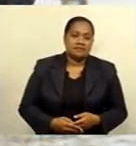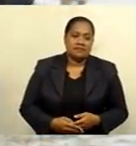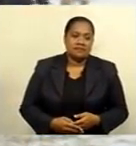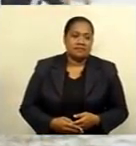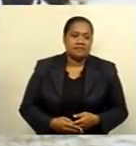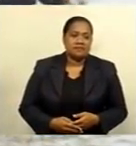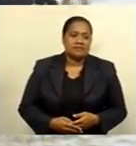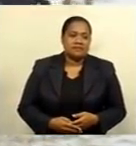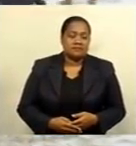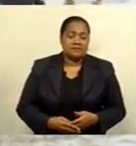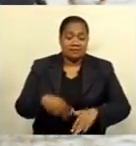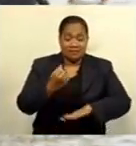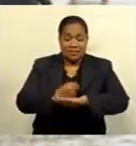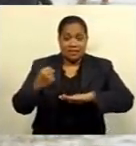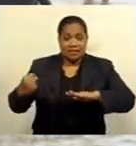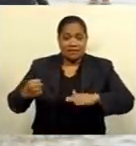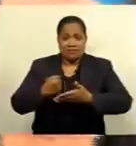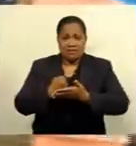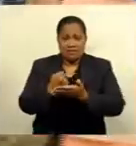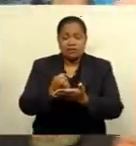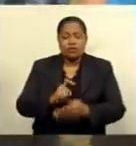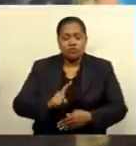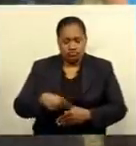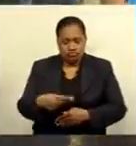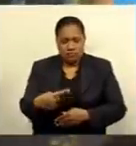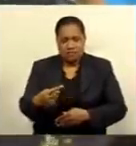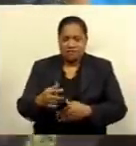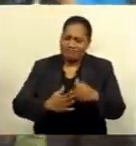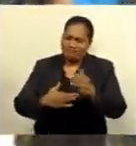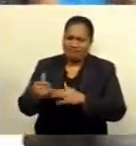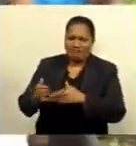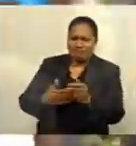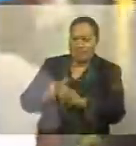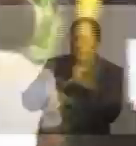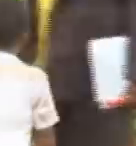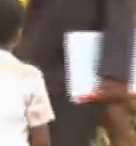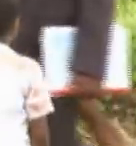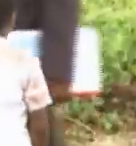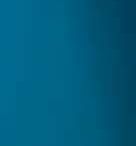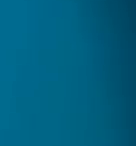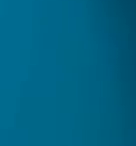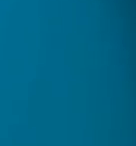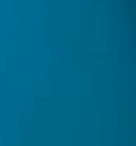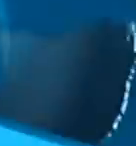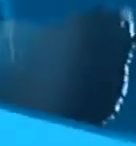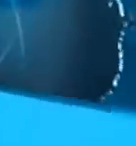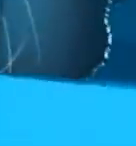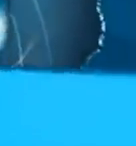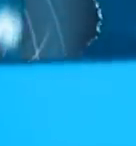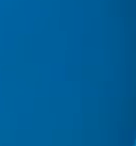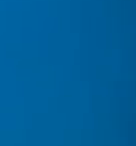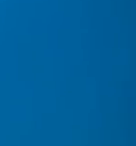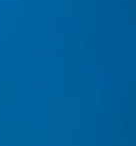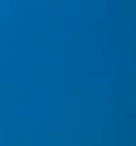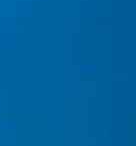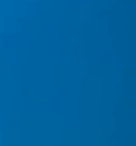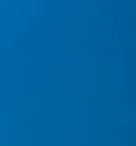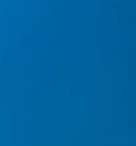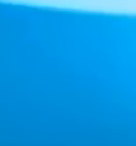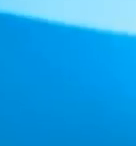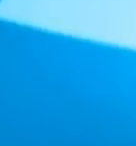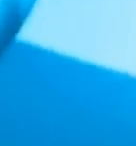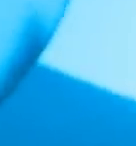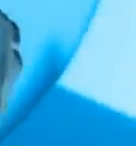and government assistance to continue despite criticism. From the studios of FBC